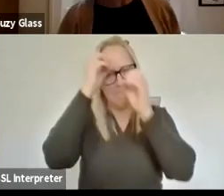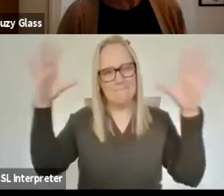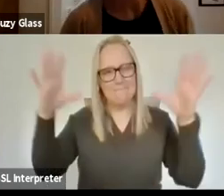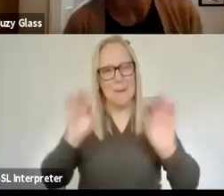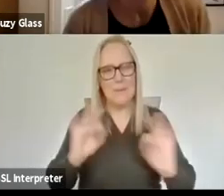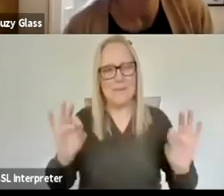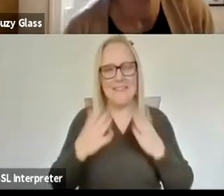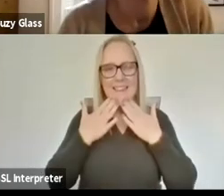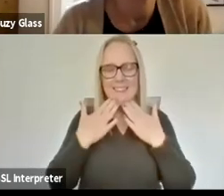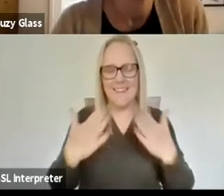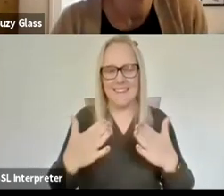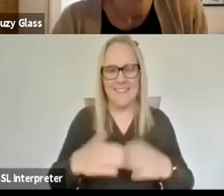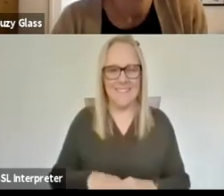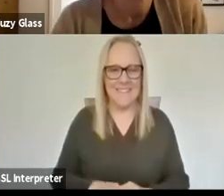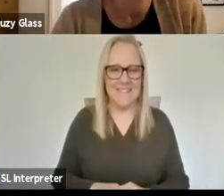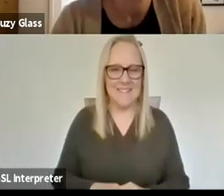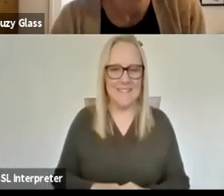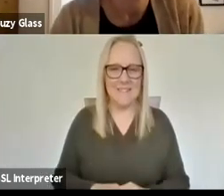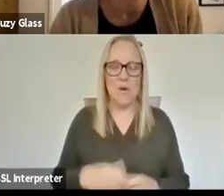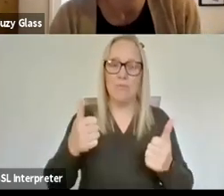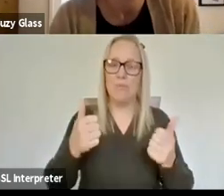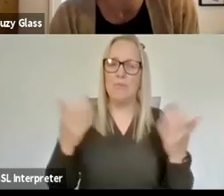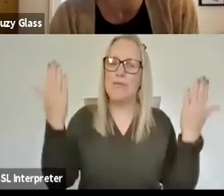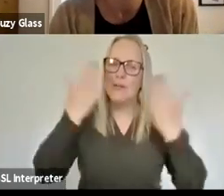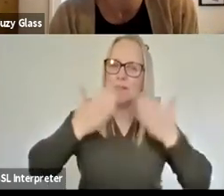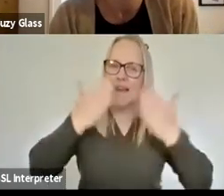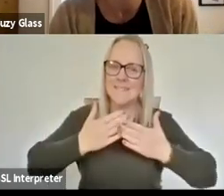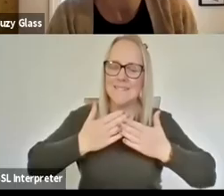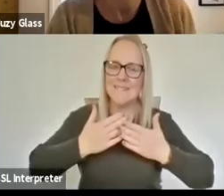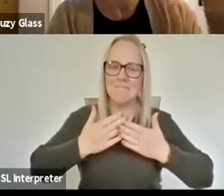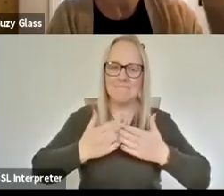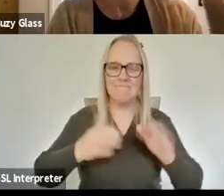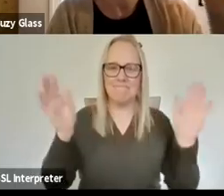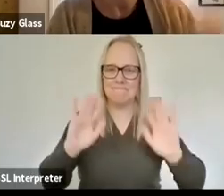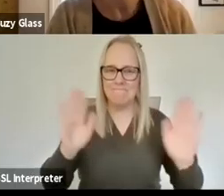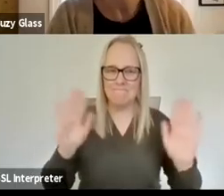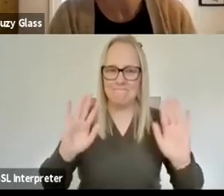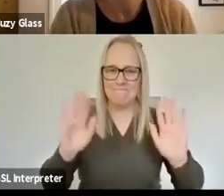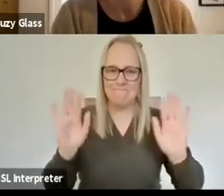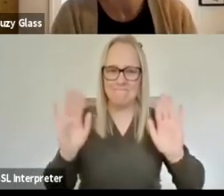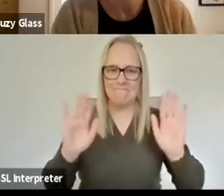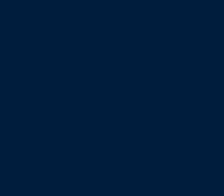much um and uh good night and have a good rest of the evening bye bye